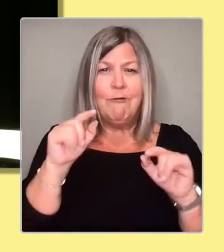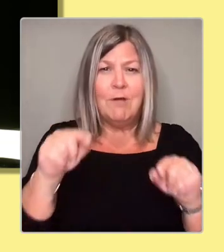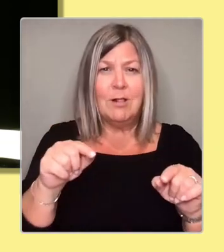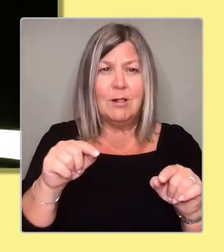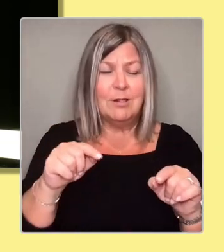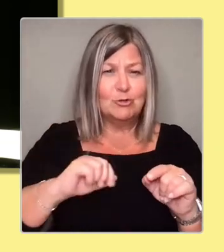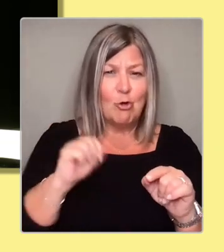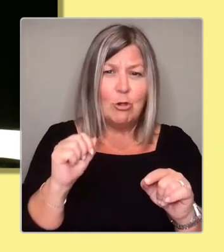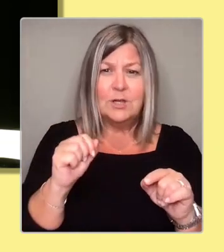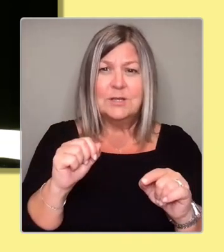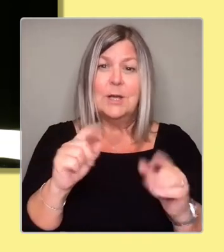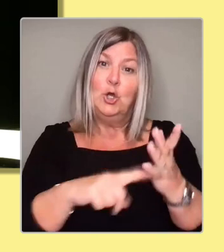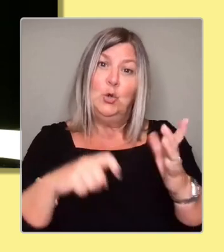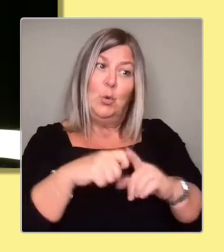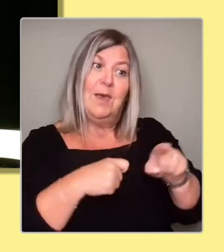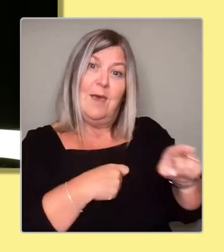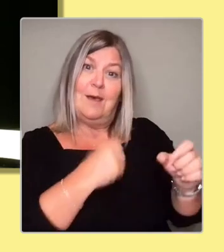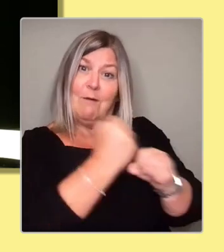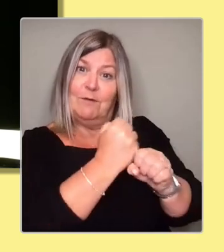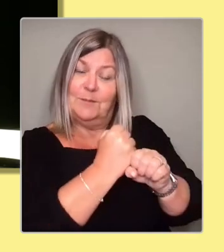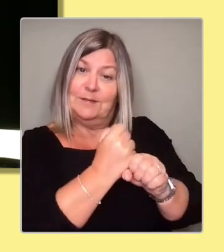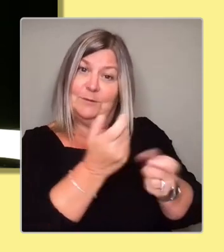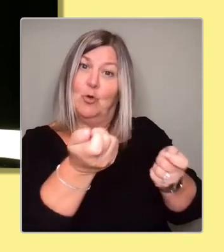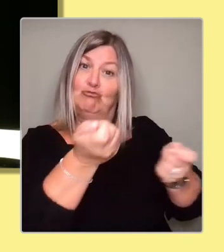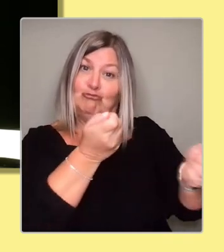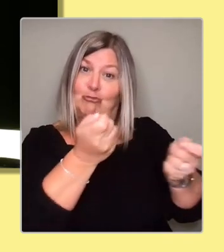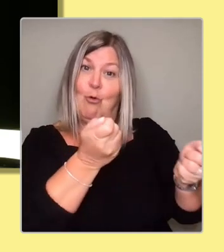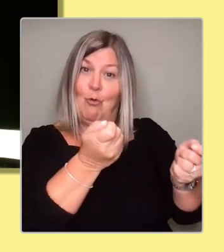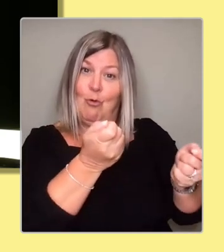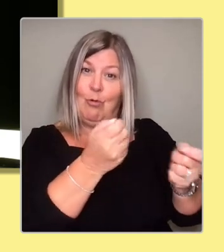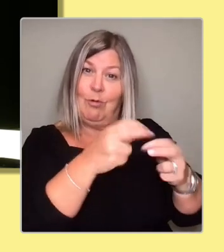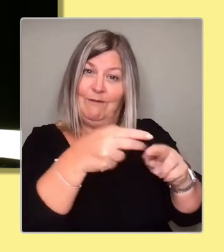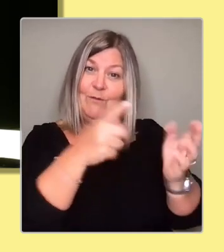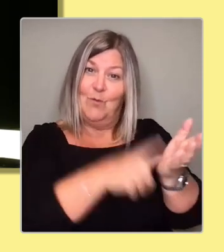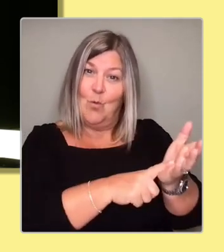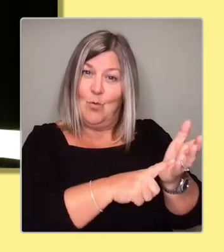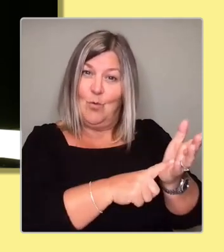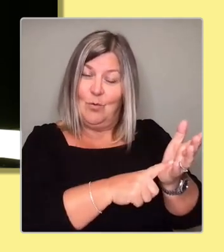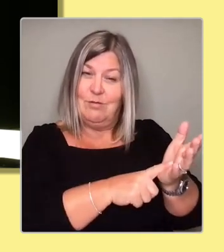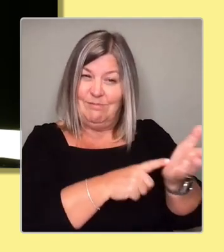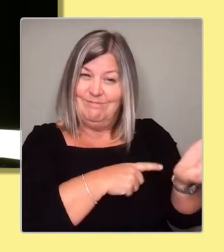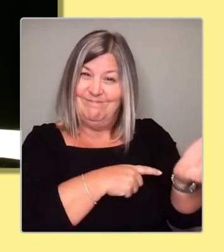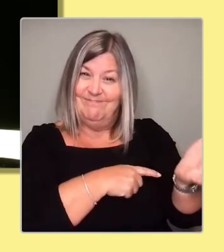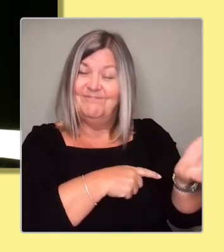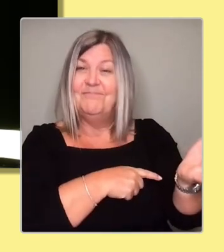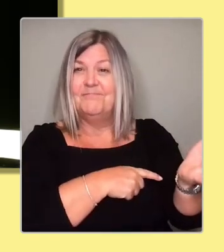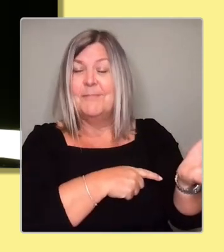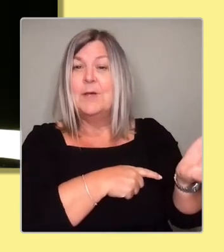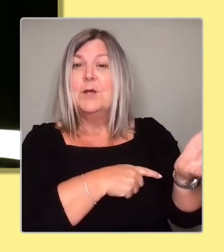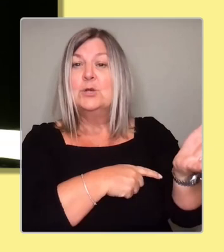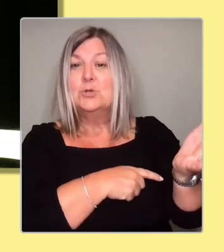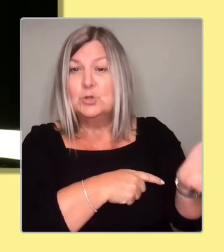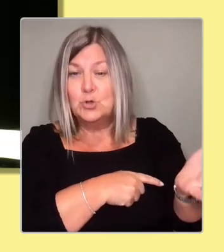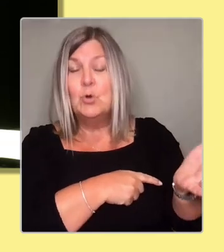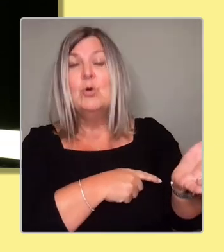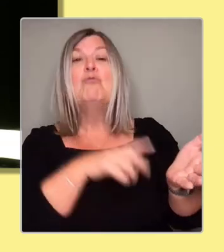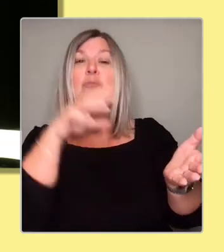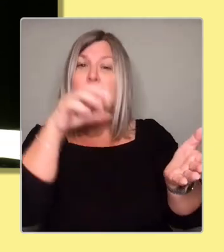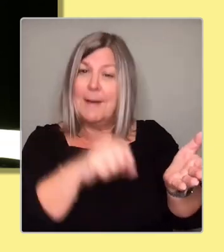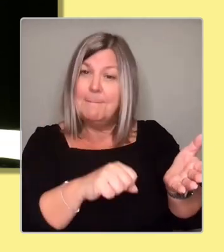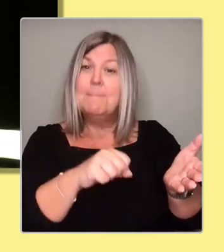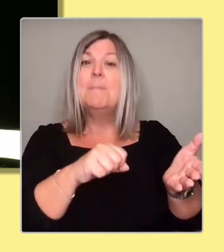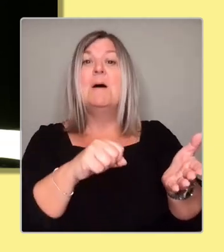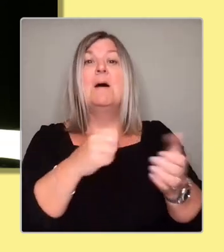market. So let's never take, let them off. Let's make sure we are making the point that wholesale gas prices have reduced by 75 percent,